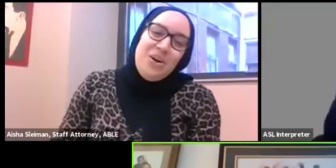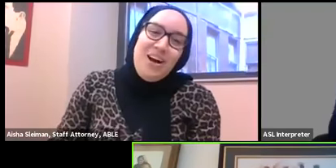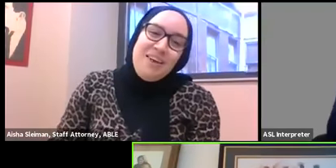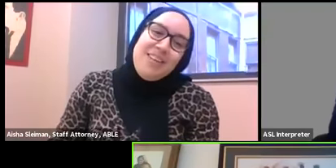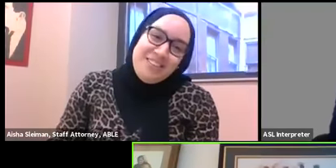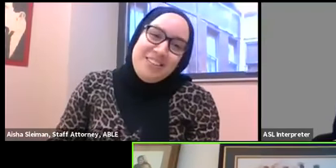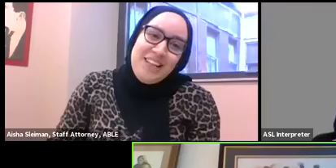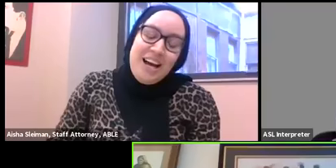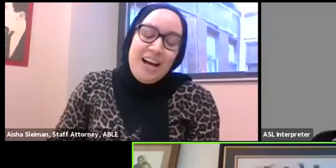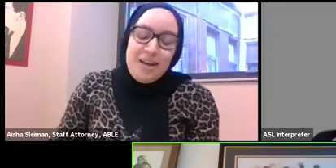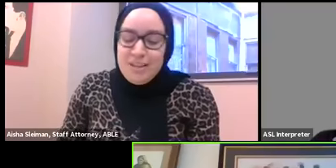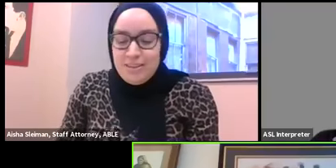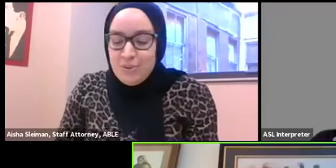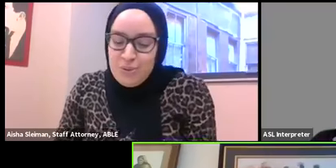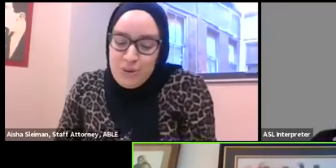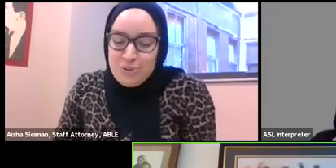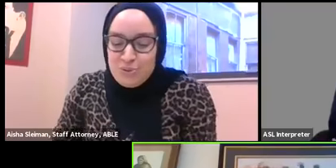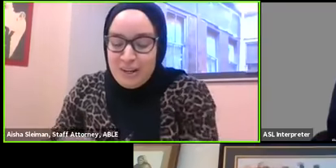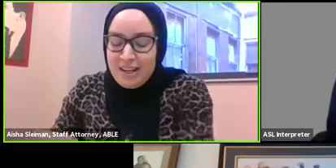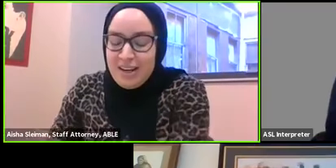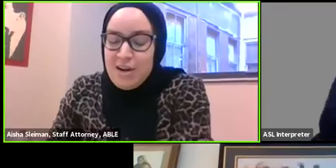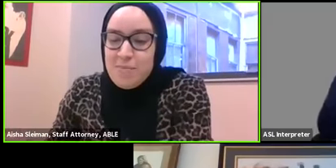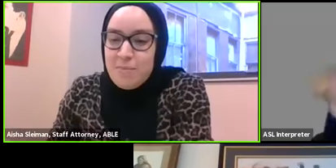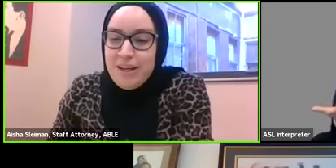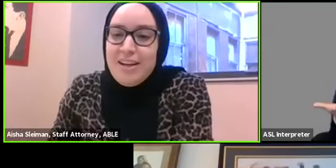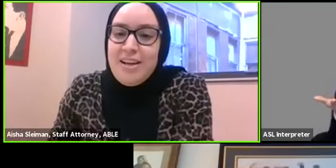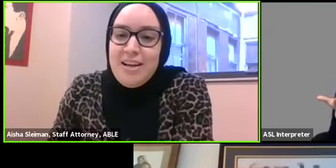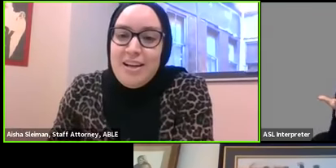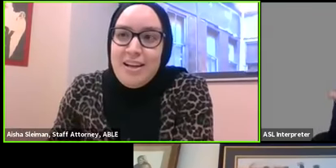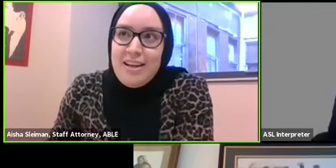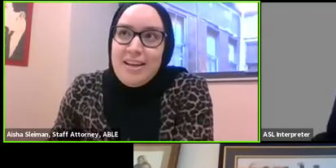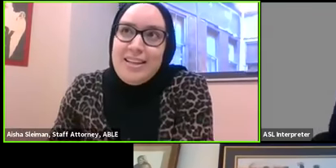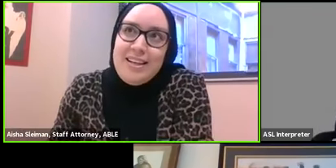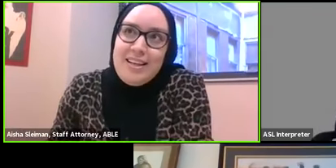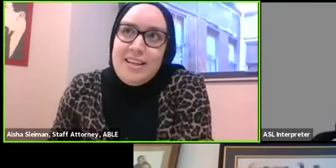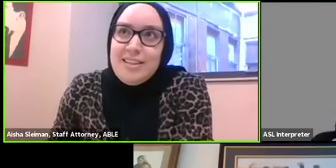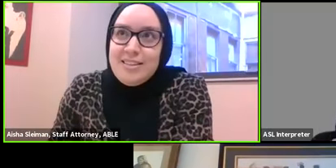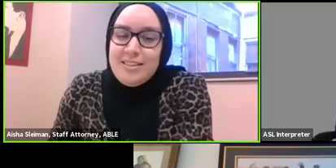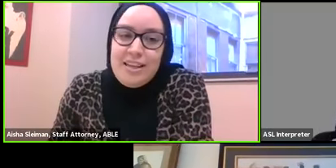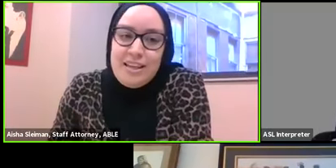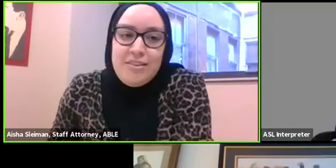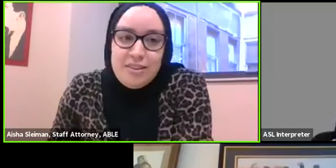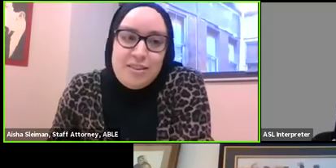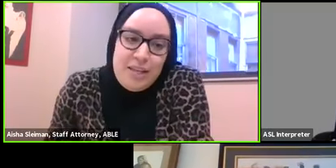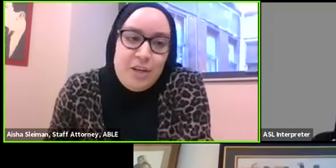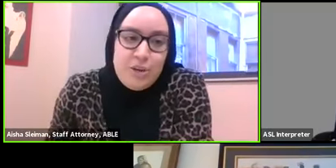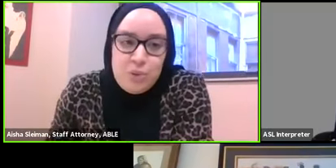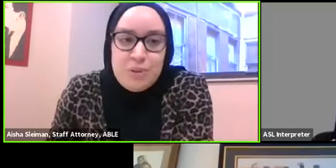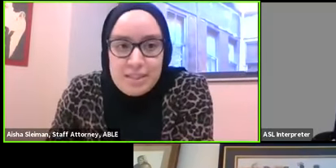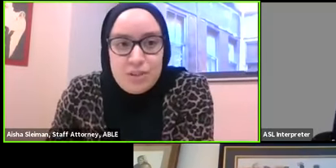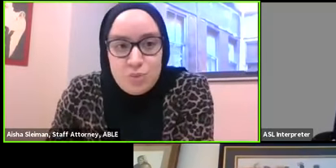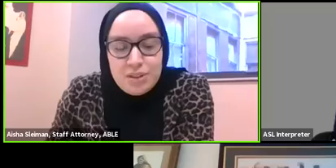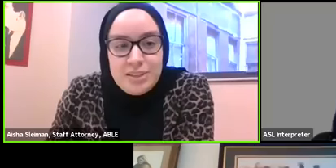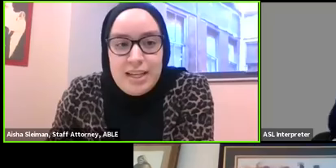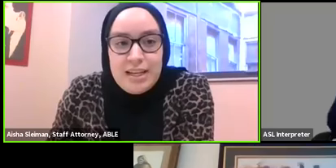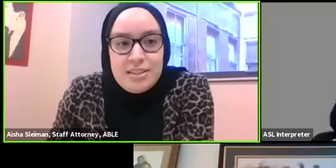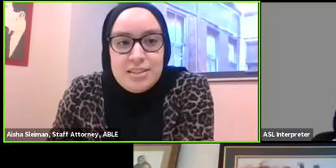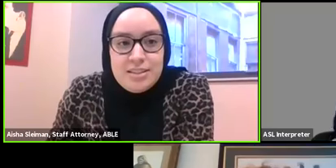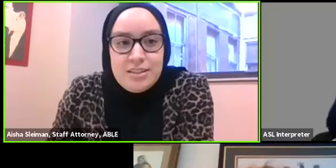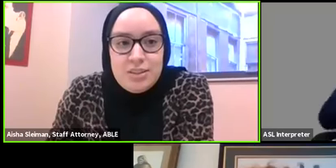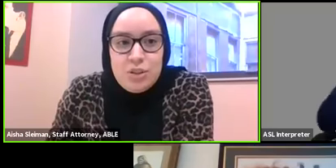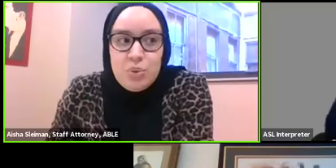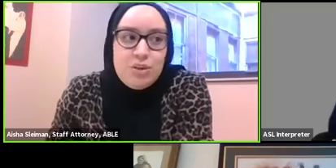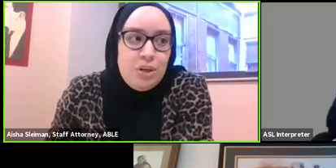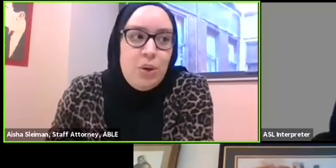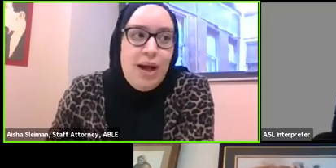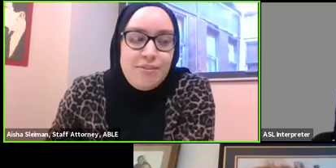that's possible yeah i mean who knows right um but they can hearings will be scheduled and